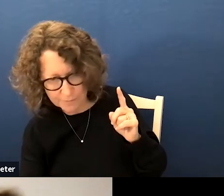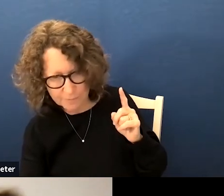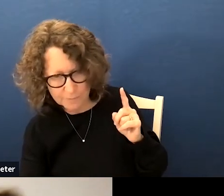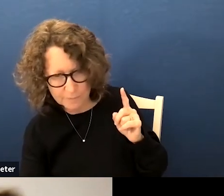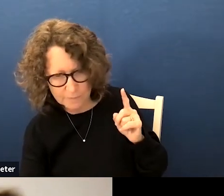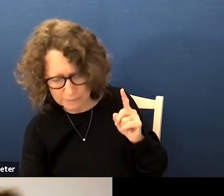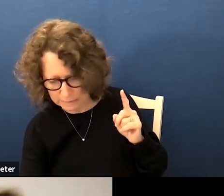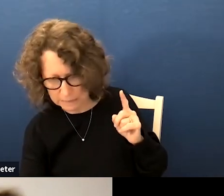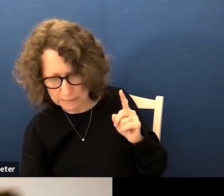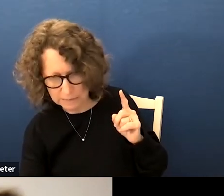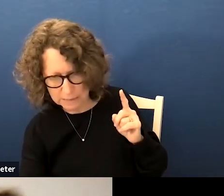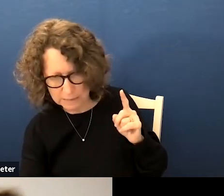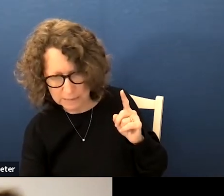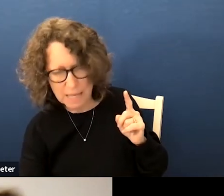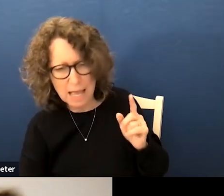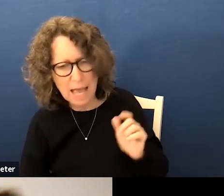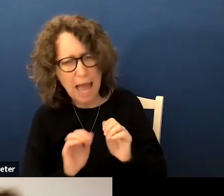like to